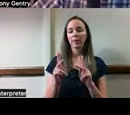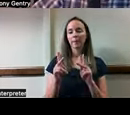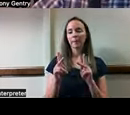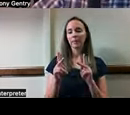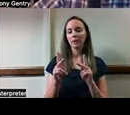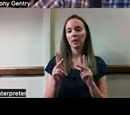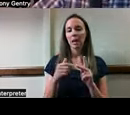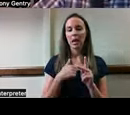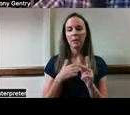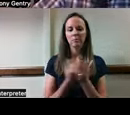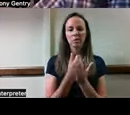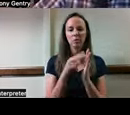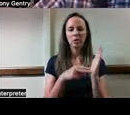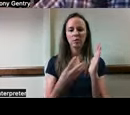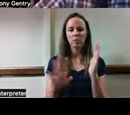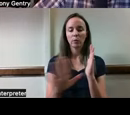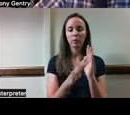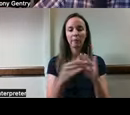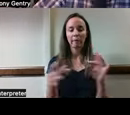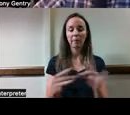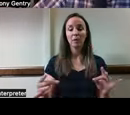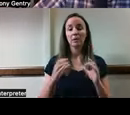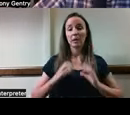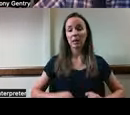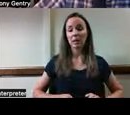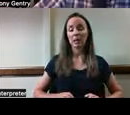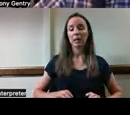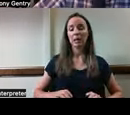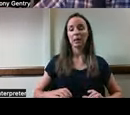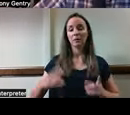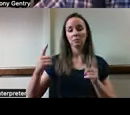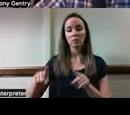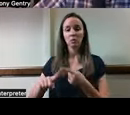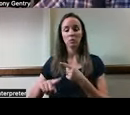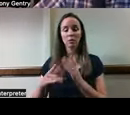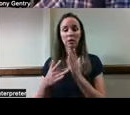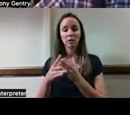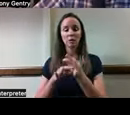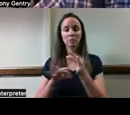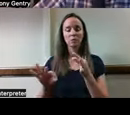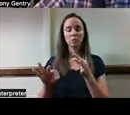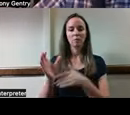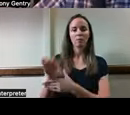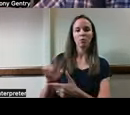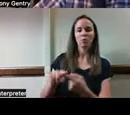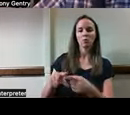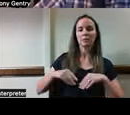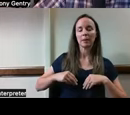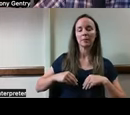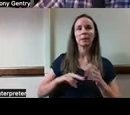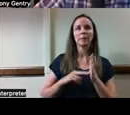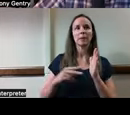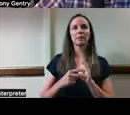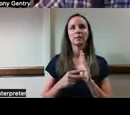I'm just going to read a couple of them. The client consent to technology versus being forced to accept it. So it's